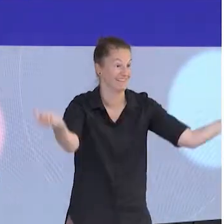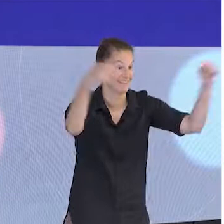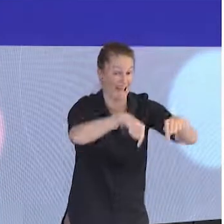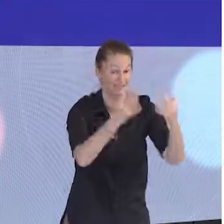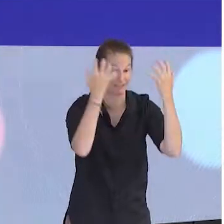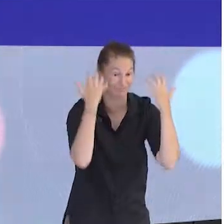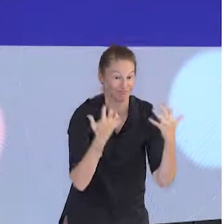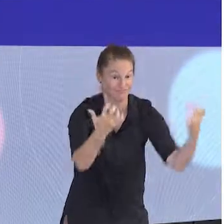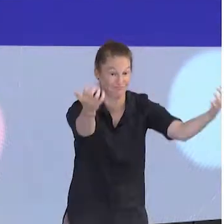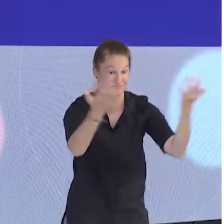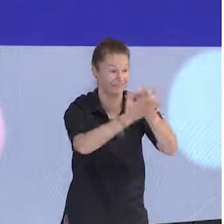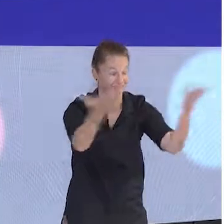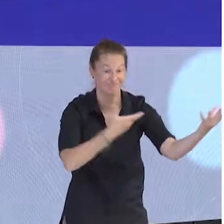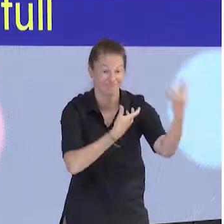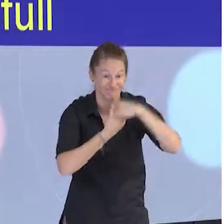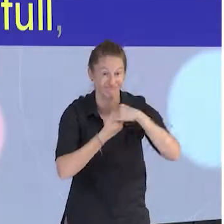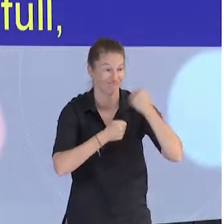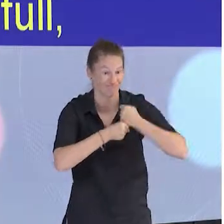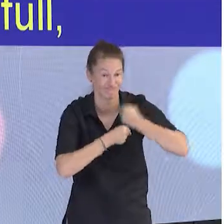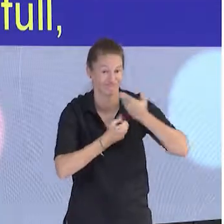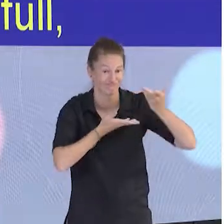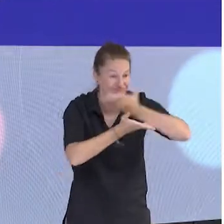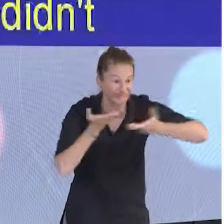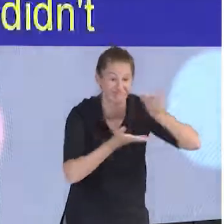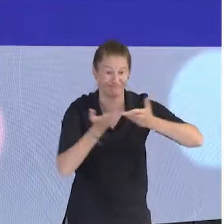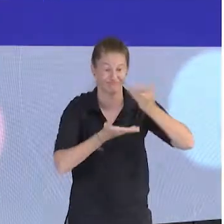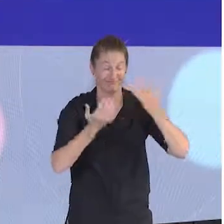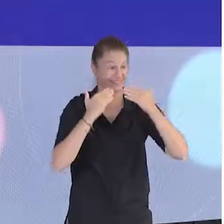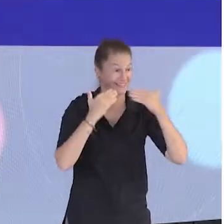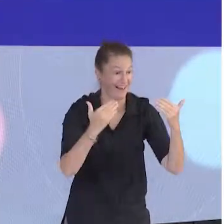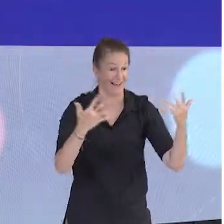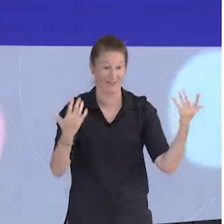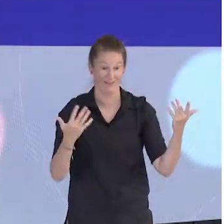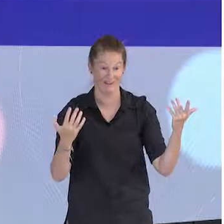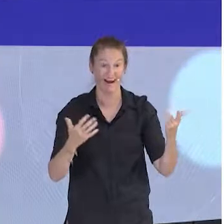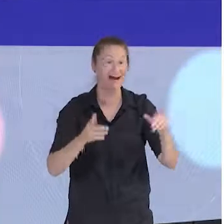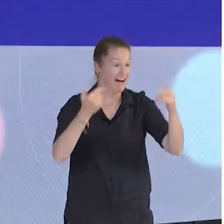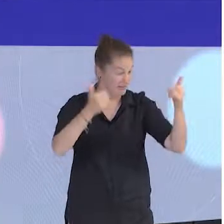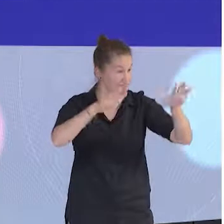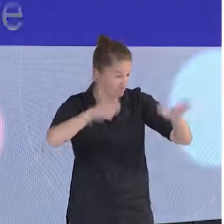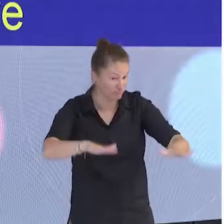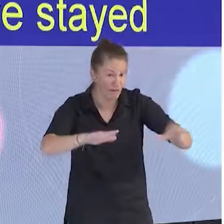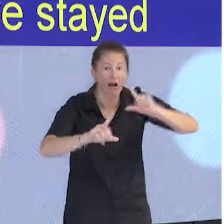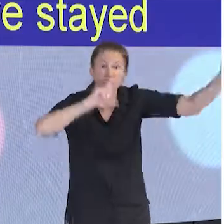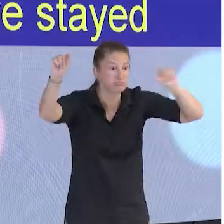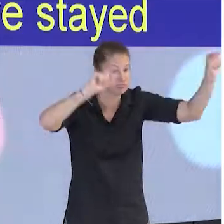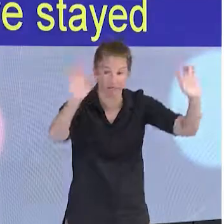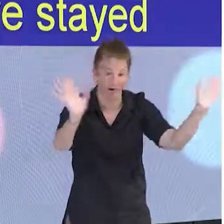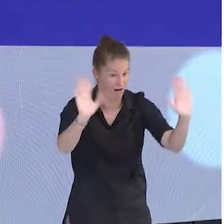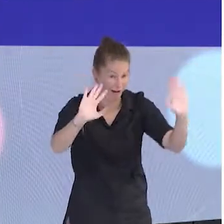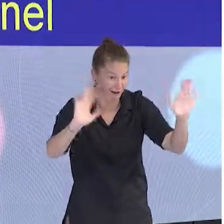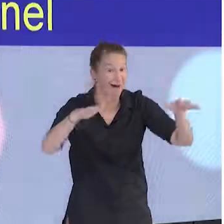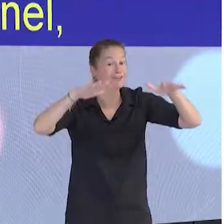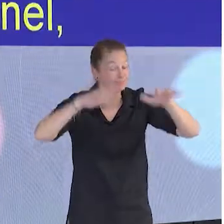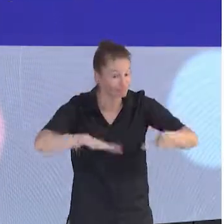is still full you have stayed you didn't only come but you have stayed as Sarah said in her panel you have come together here and the